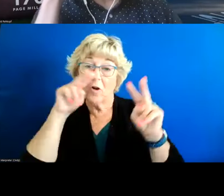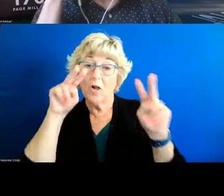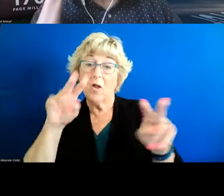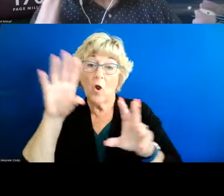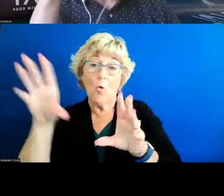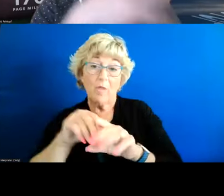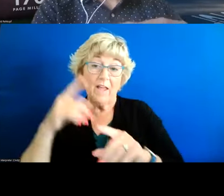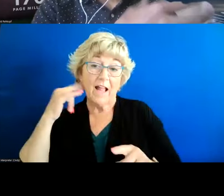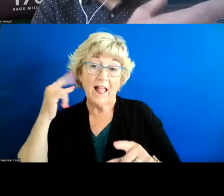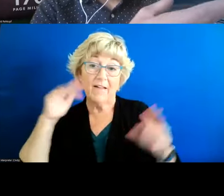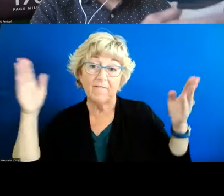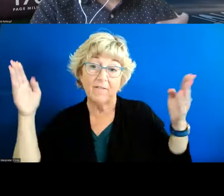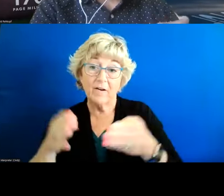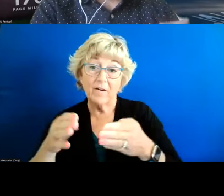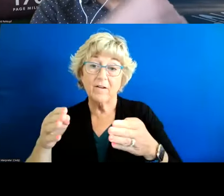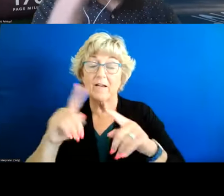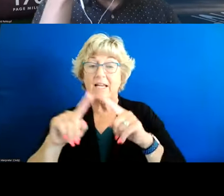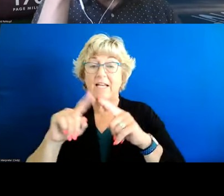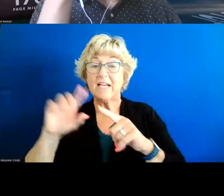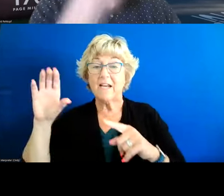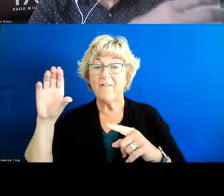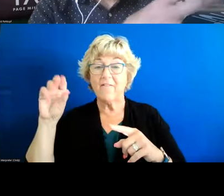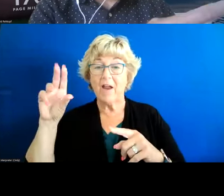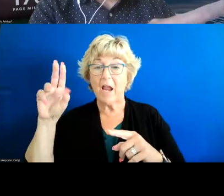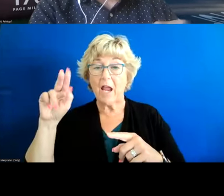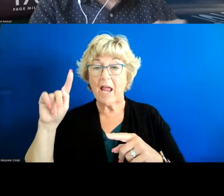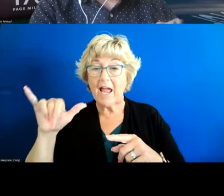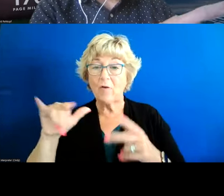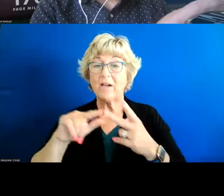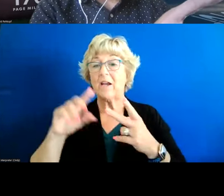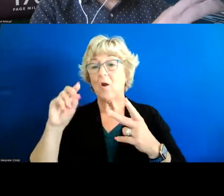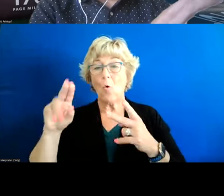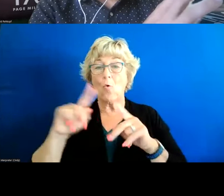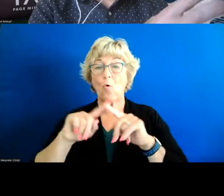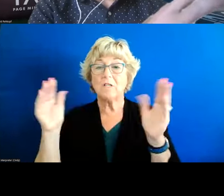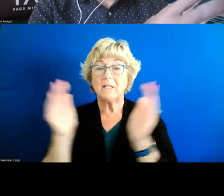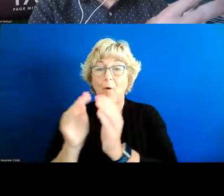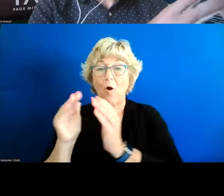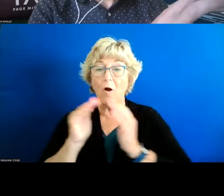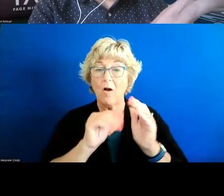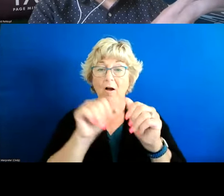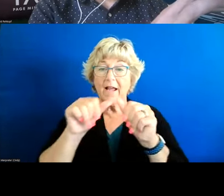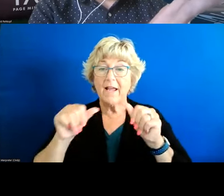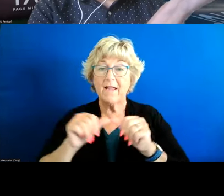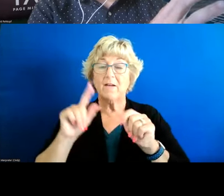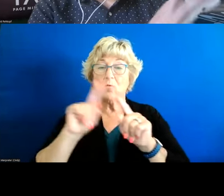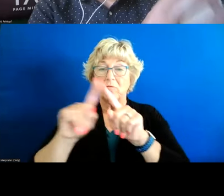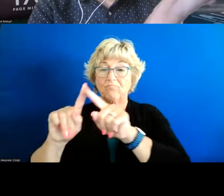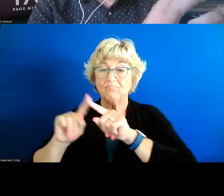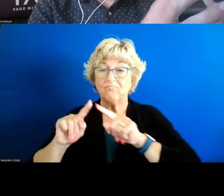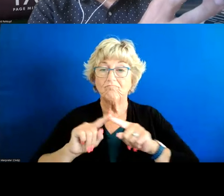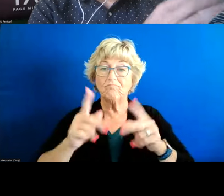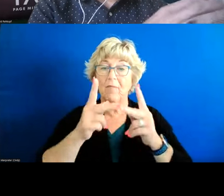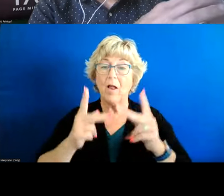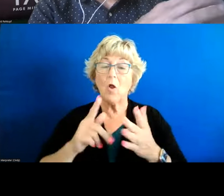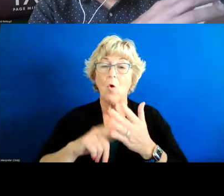california so to look at counties in california or smaller areas in california and how each of these places um what